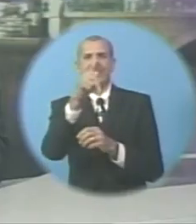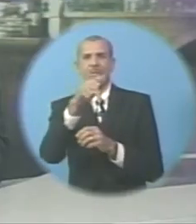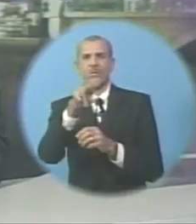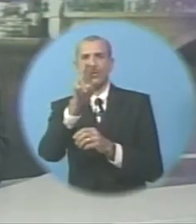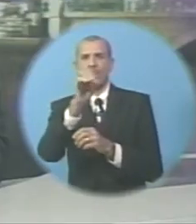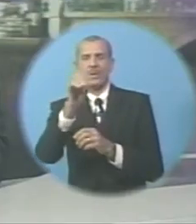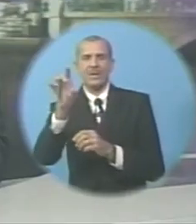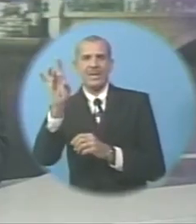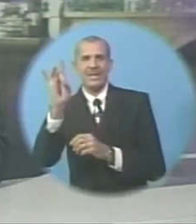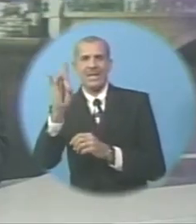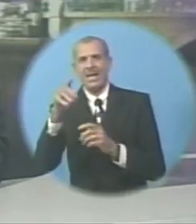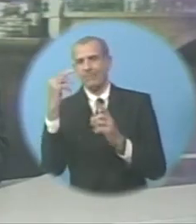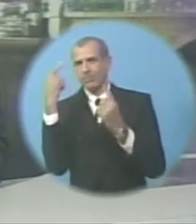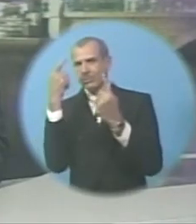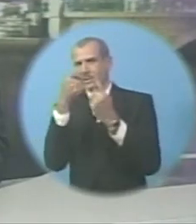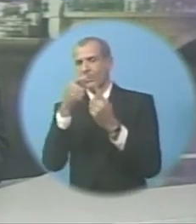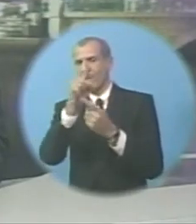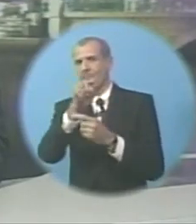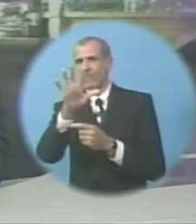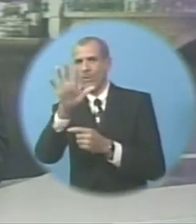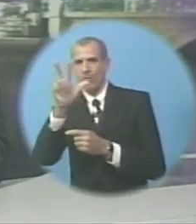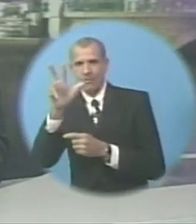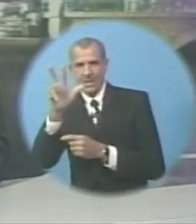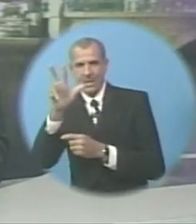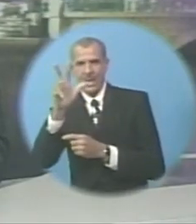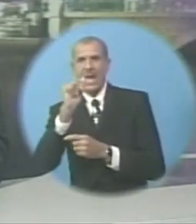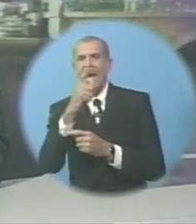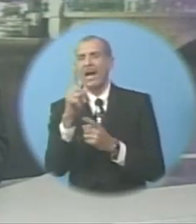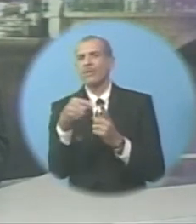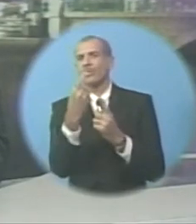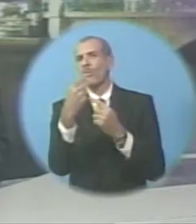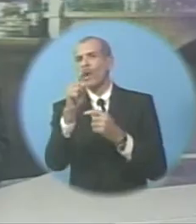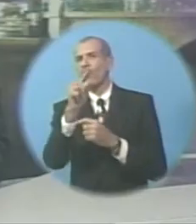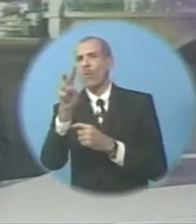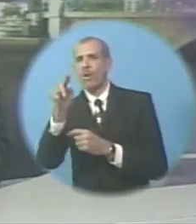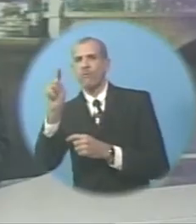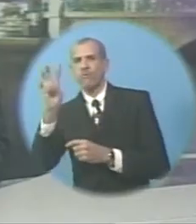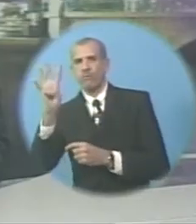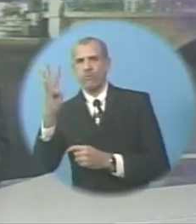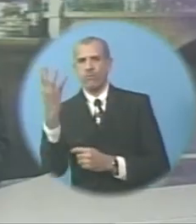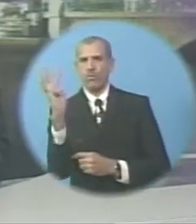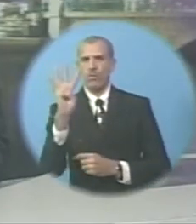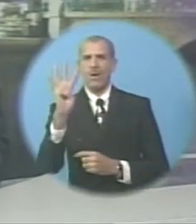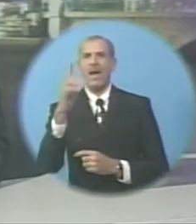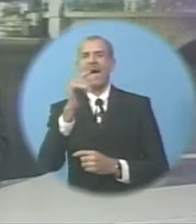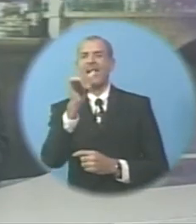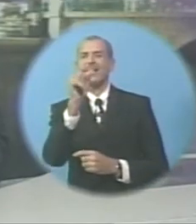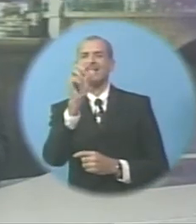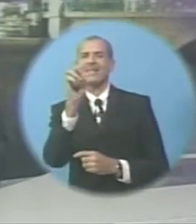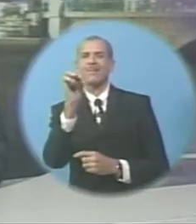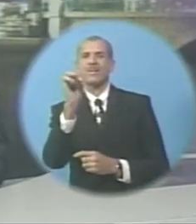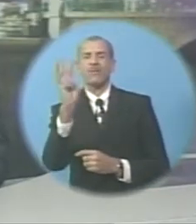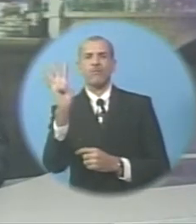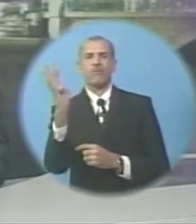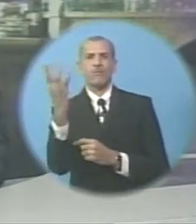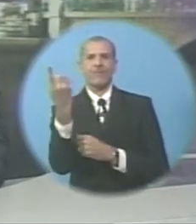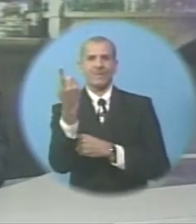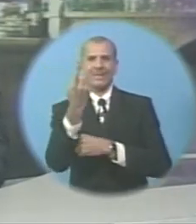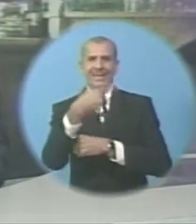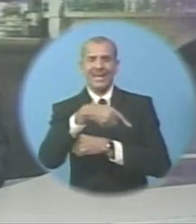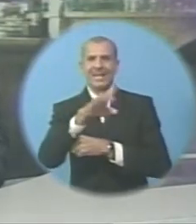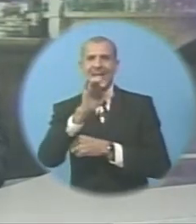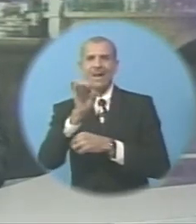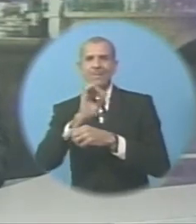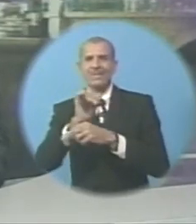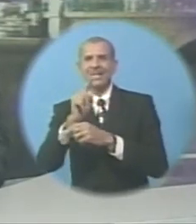up a target of $153,000 And were a tense $114,000 for five at stumps on day four The Caribbean side